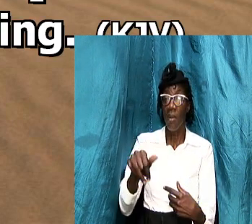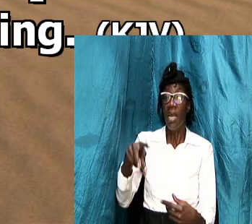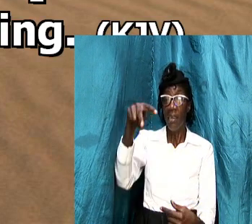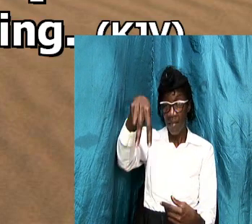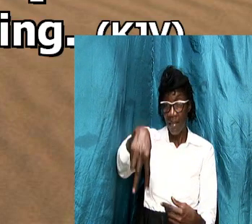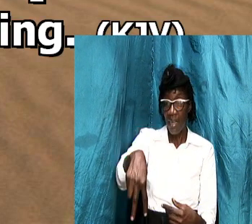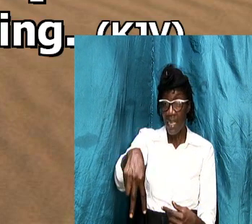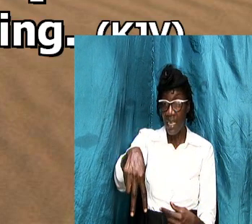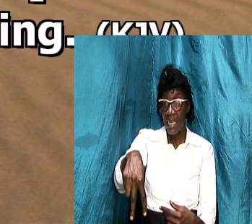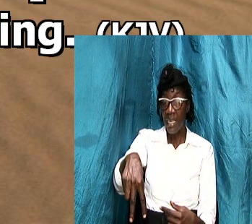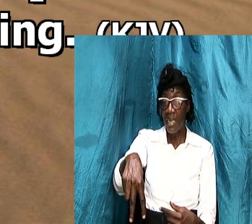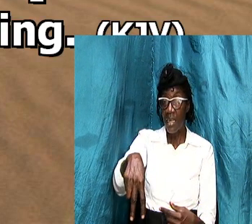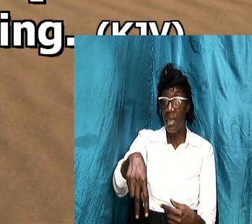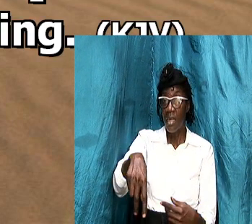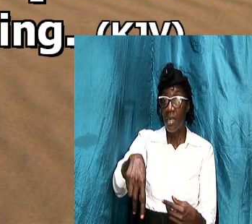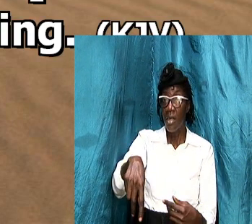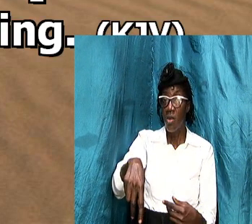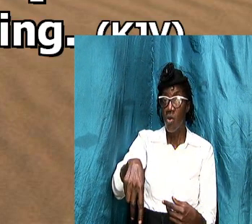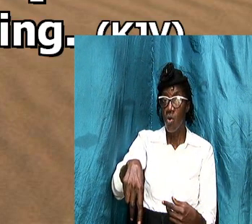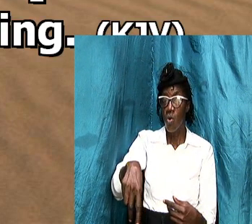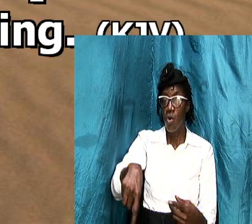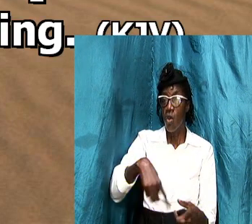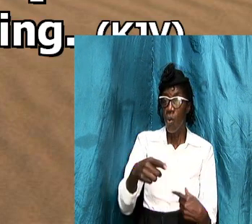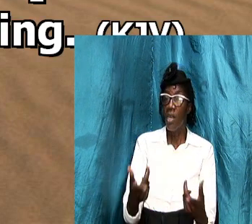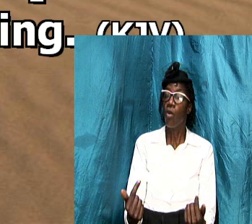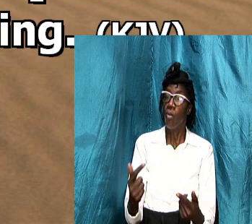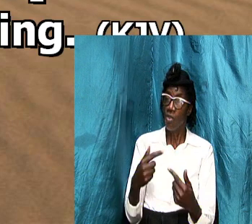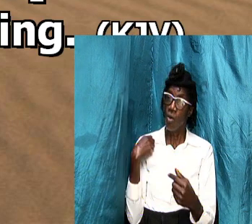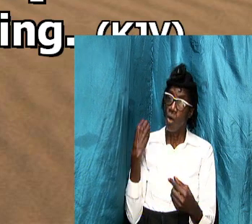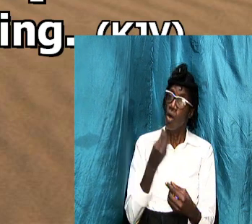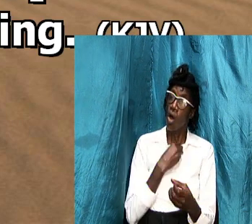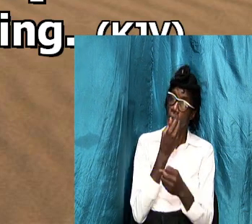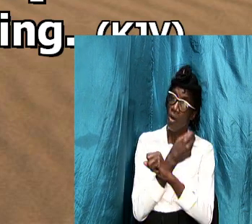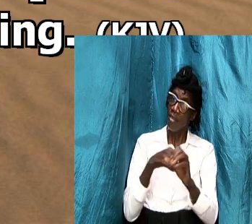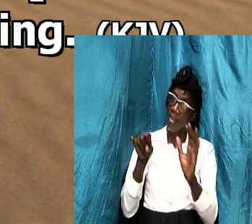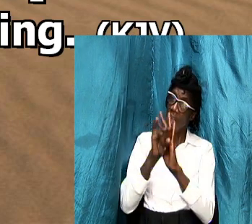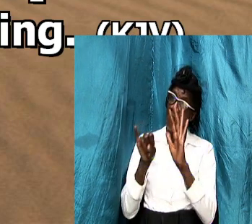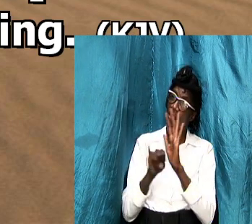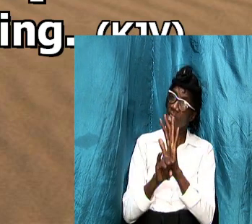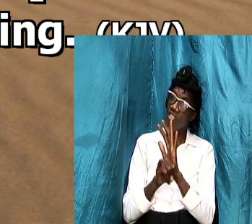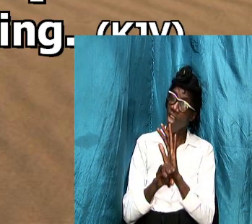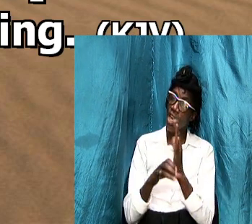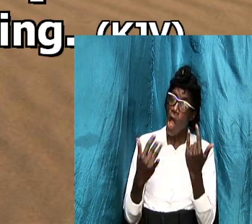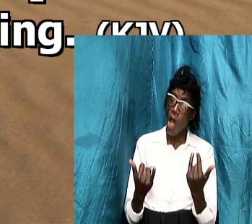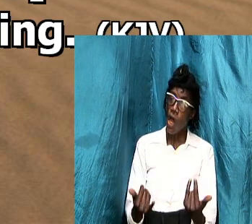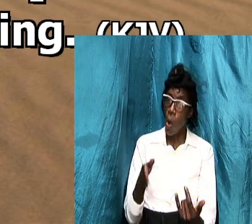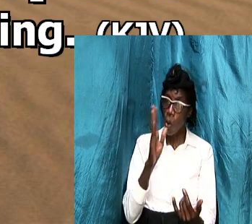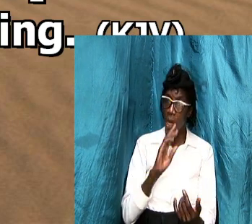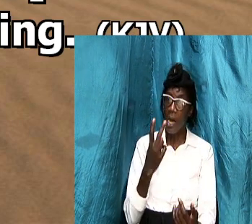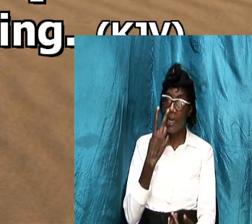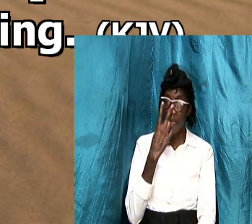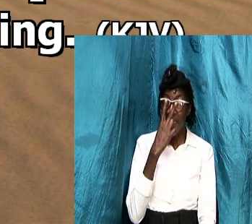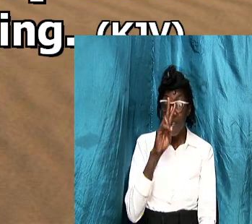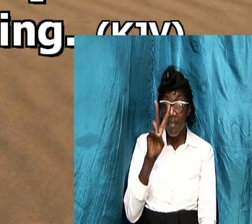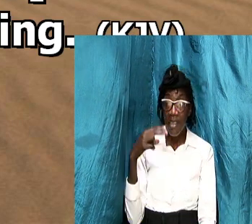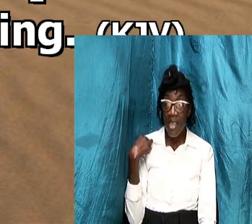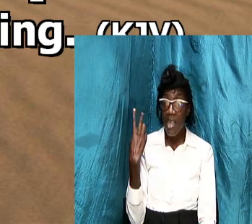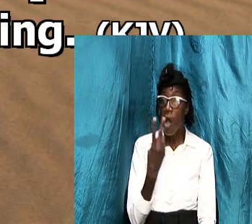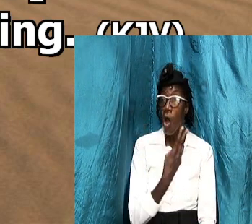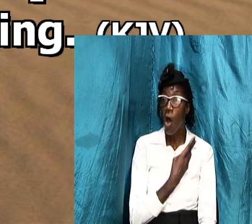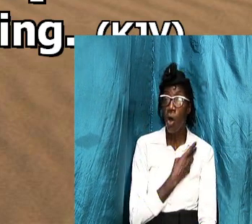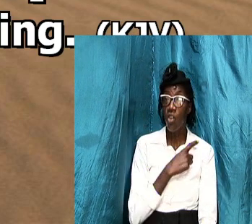as it comes uh to our salvation and how god sees us and our worth so when we speak about